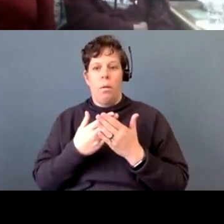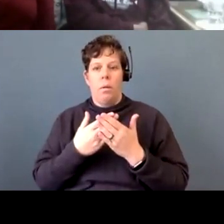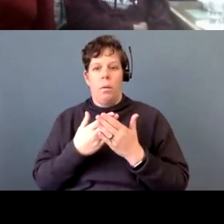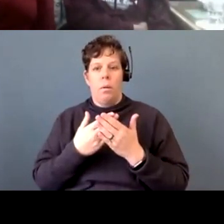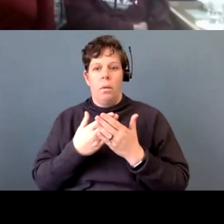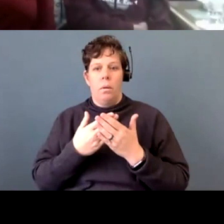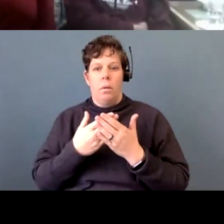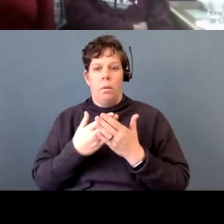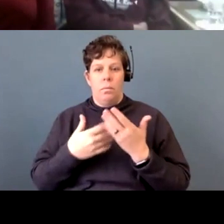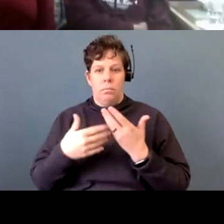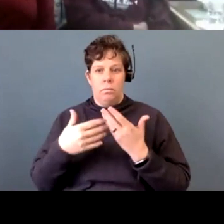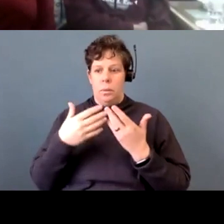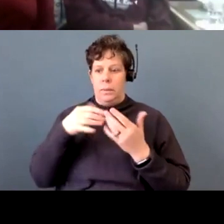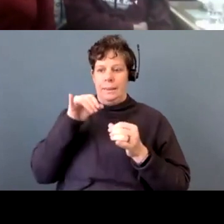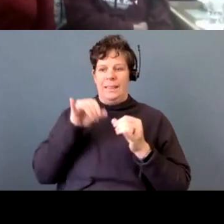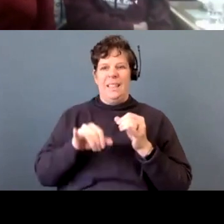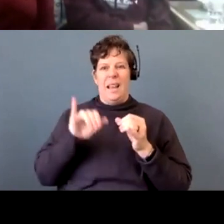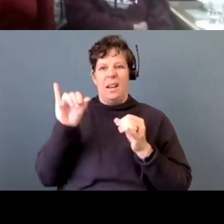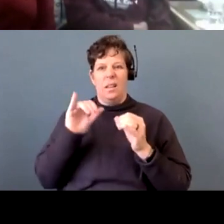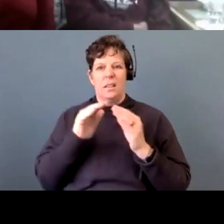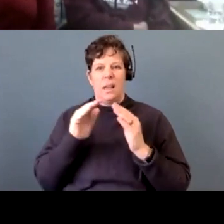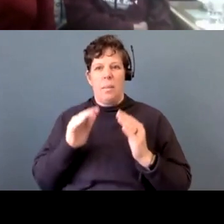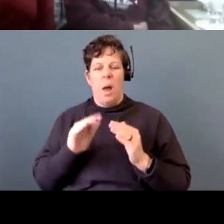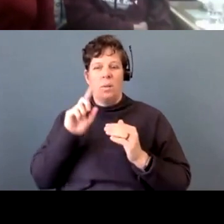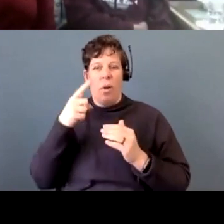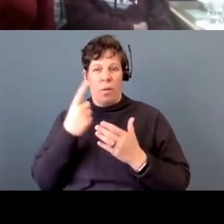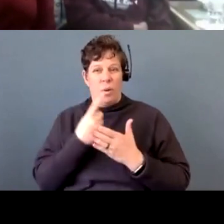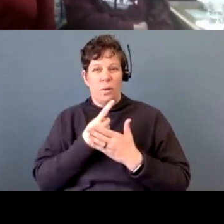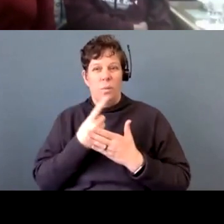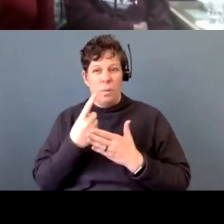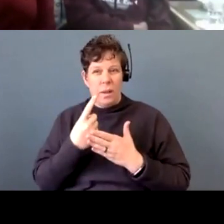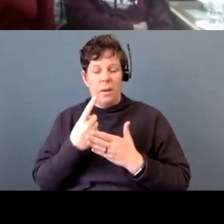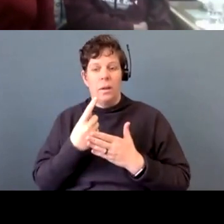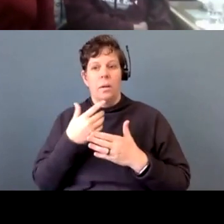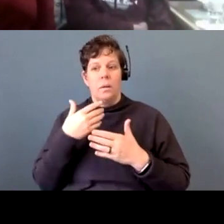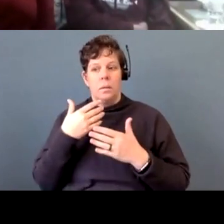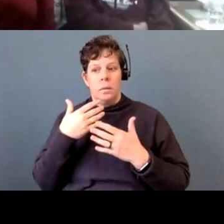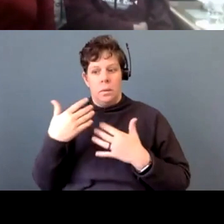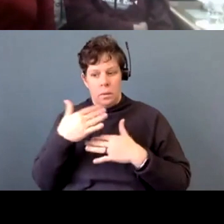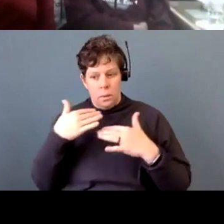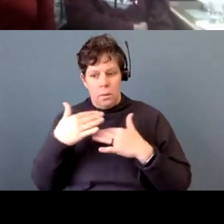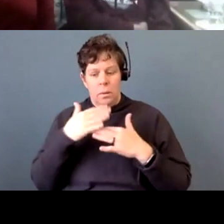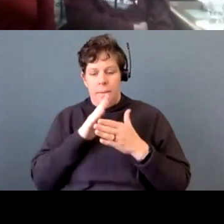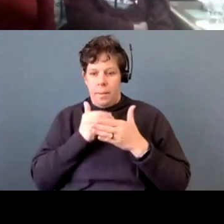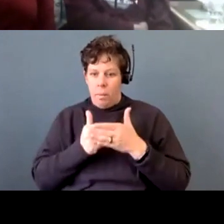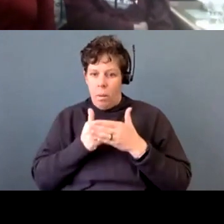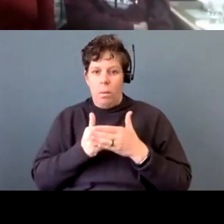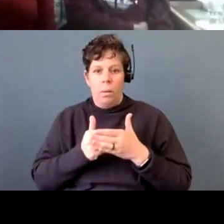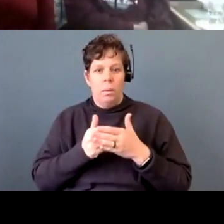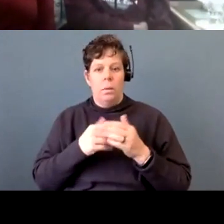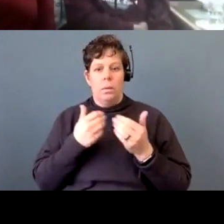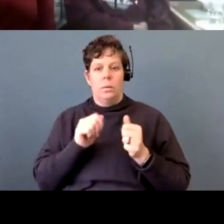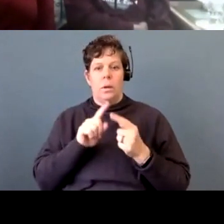house for at least the first week and, um, just maintained that real closeness and tried to